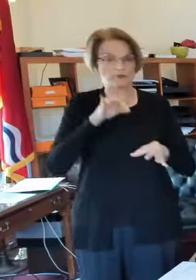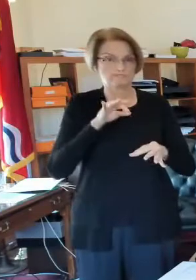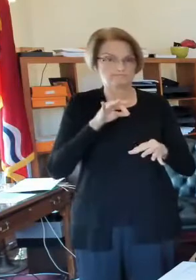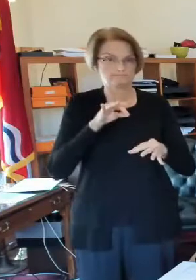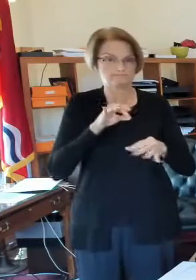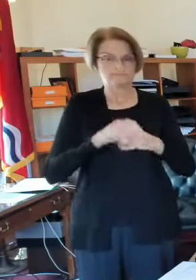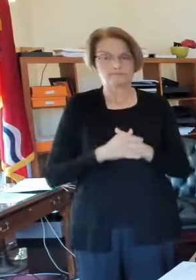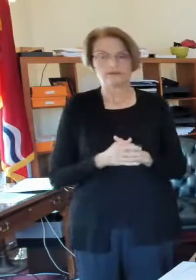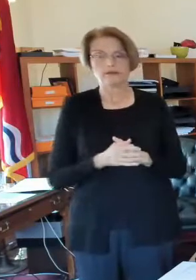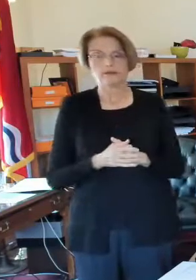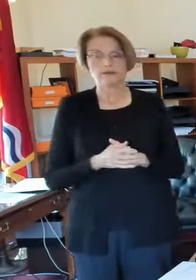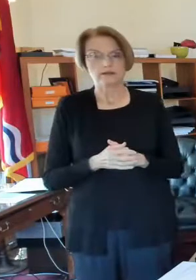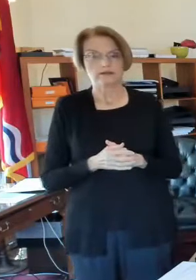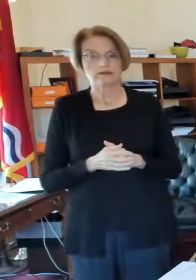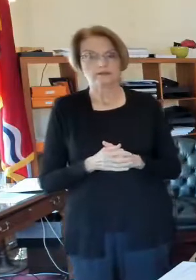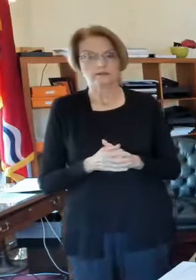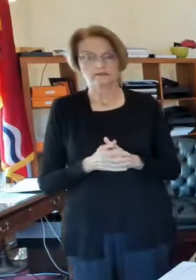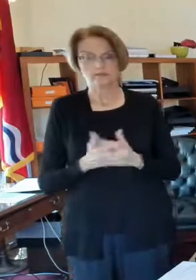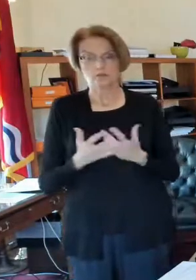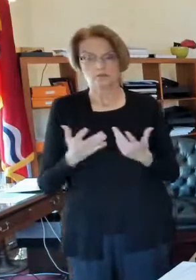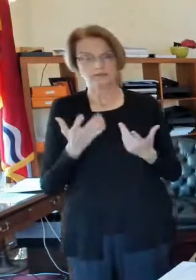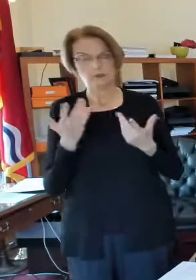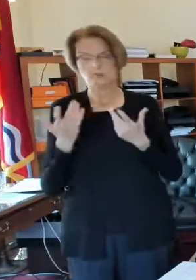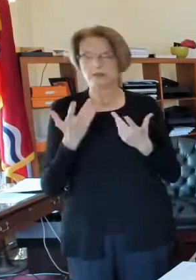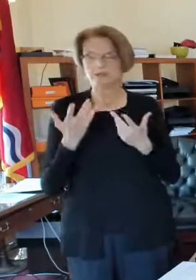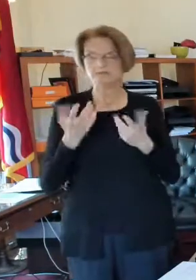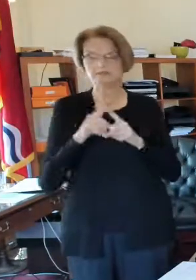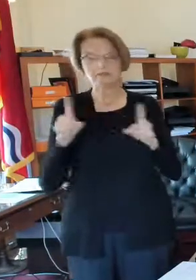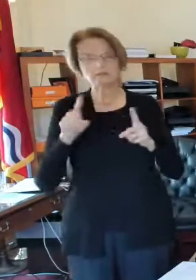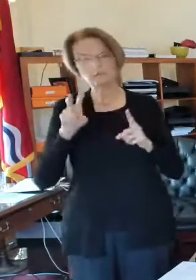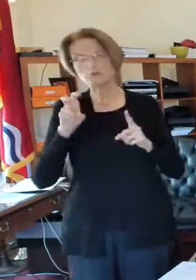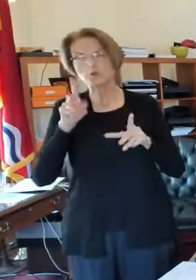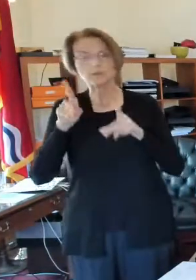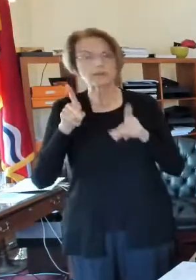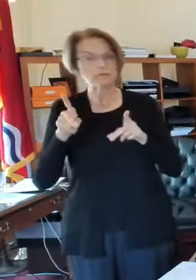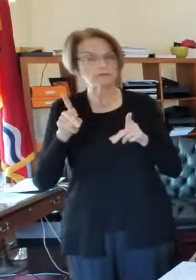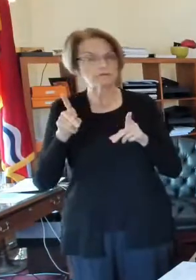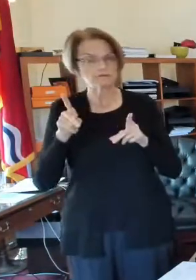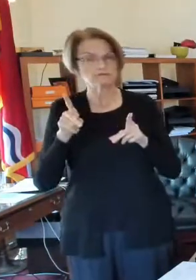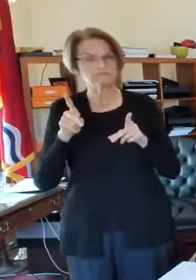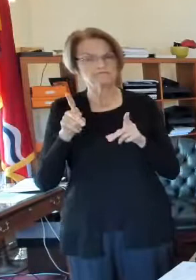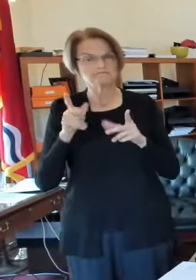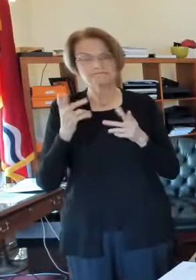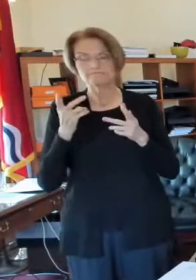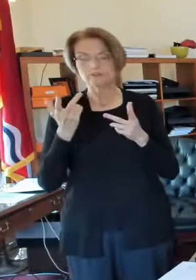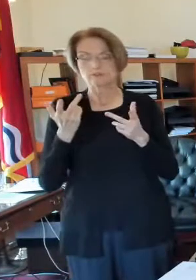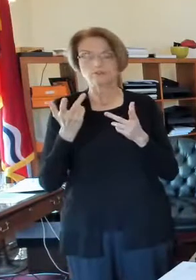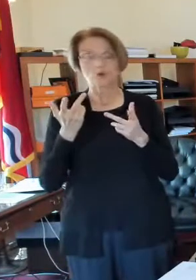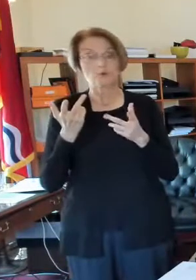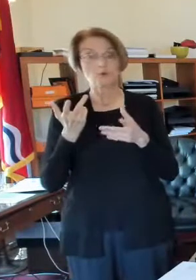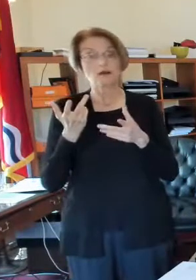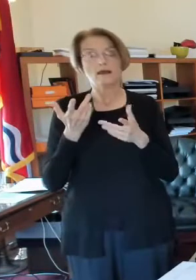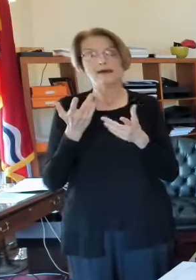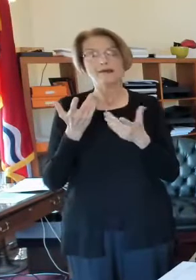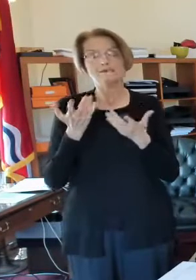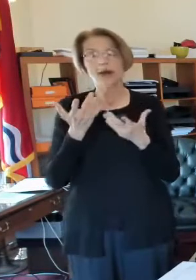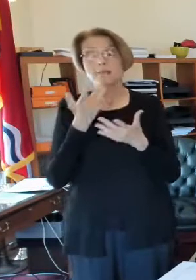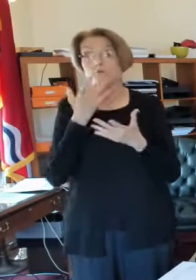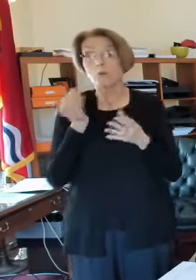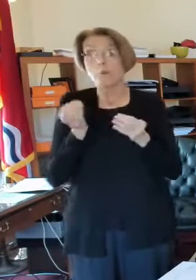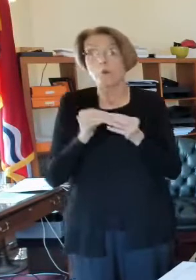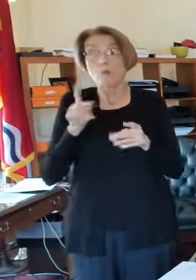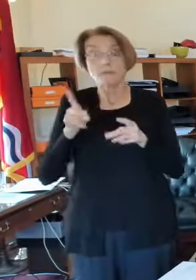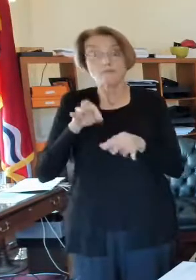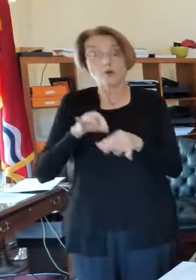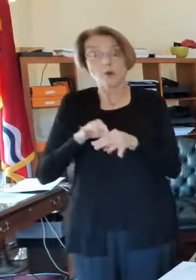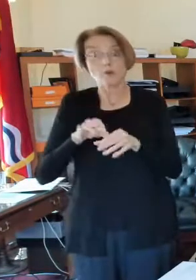So within a couple of hundred. So the voter turnout, while I always want it to be more, it was 65%